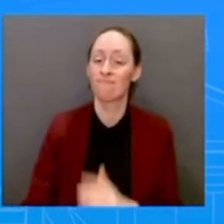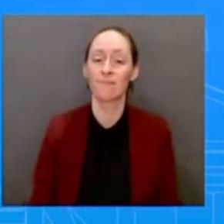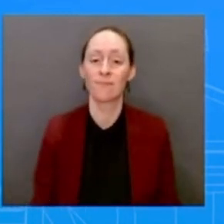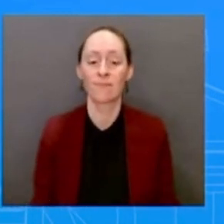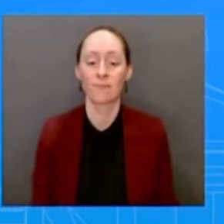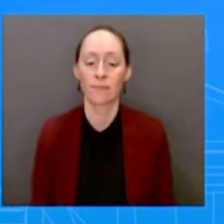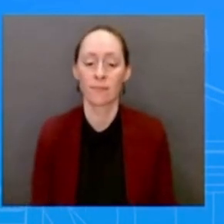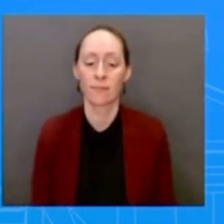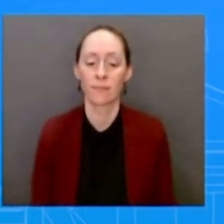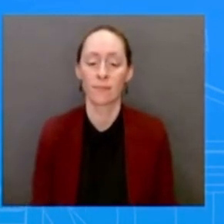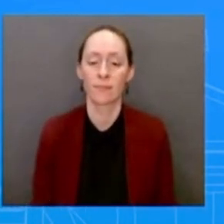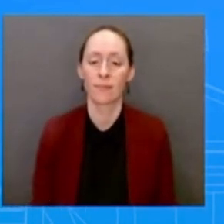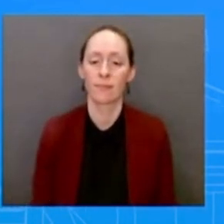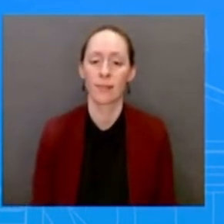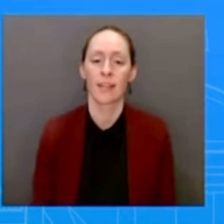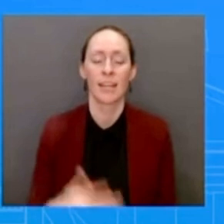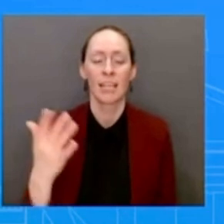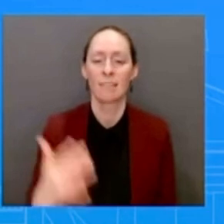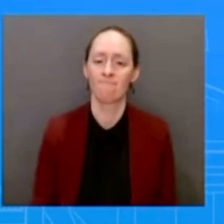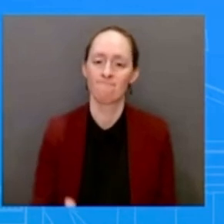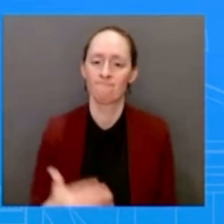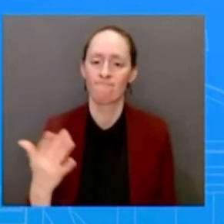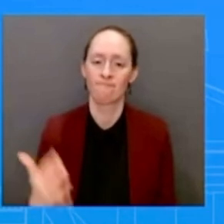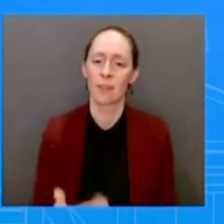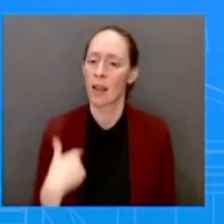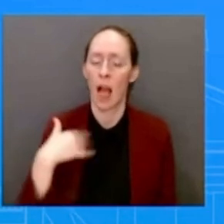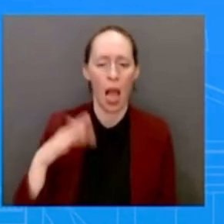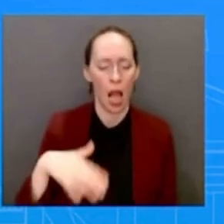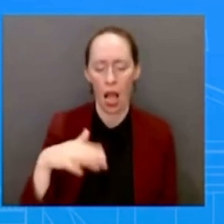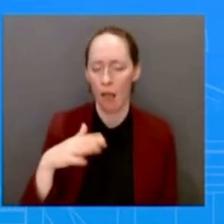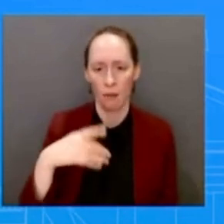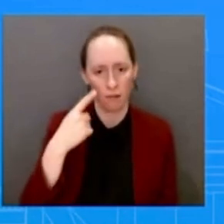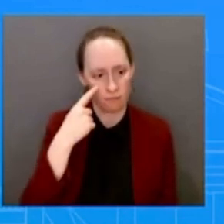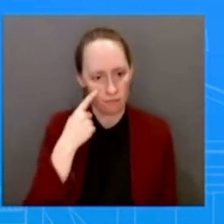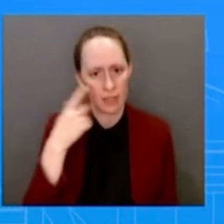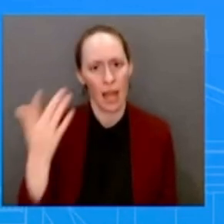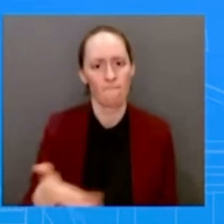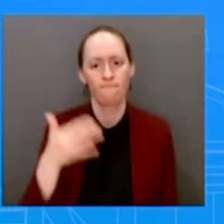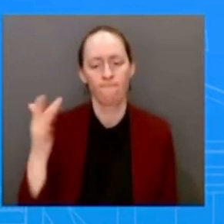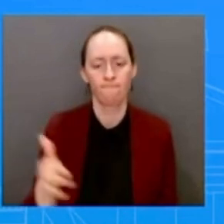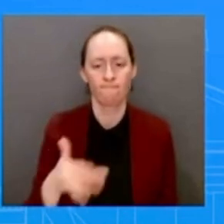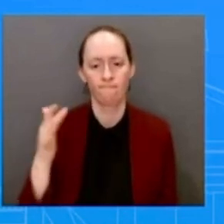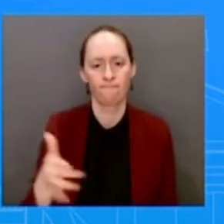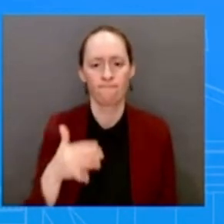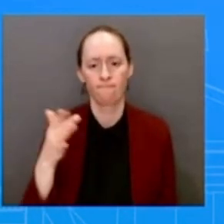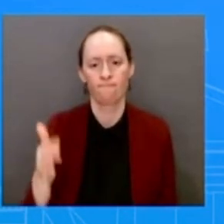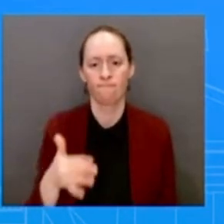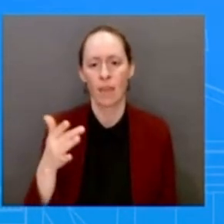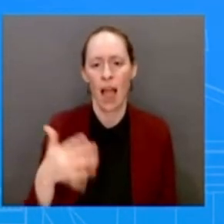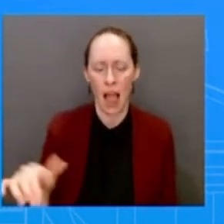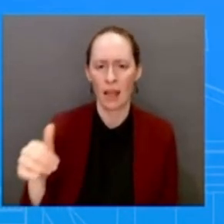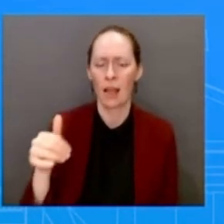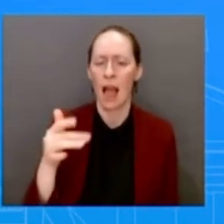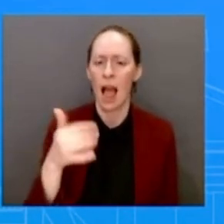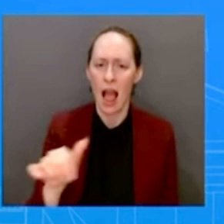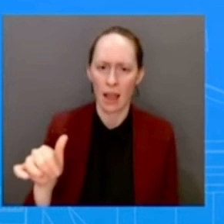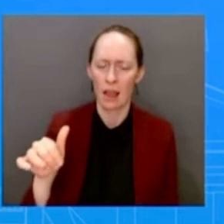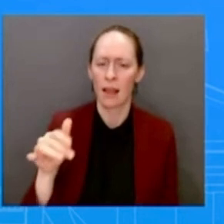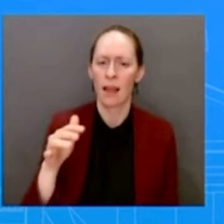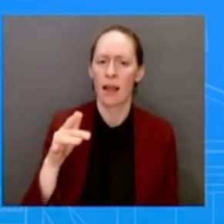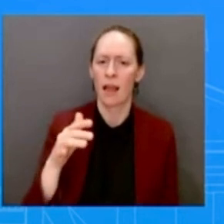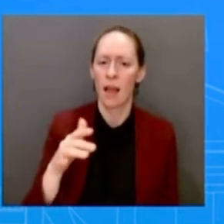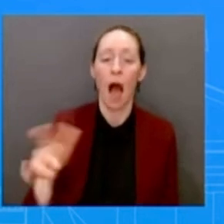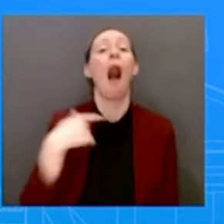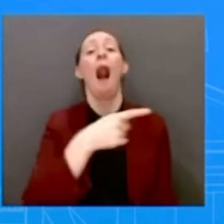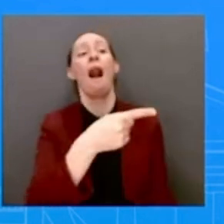we have not seen any, any, we haven't seen China do anything yet as it relates to lethal,